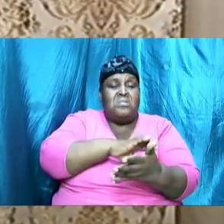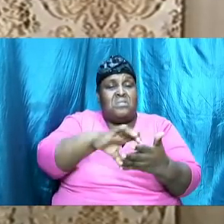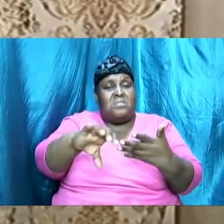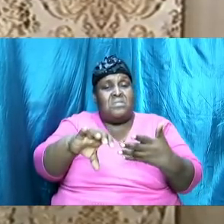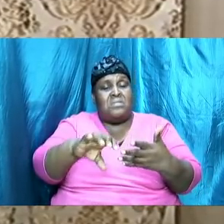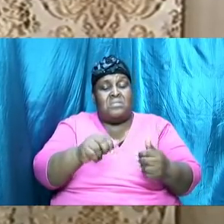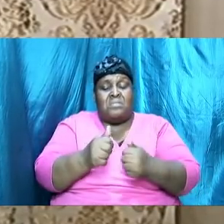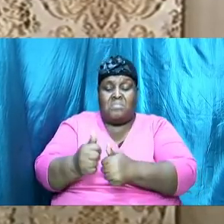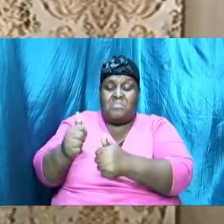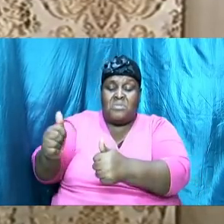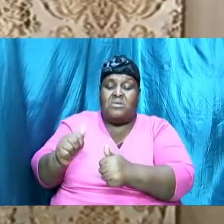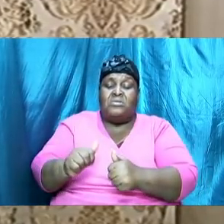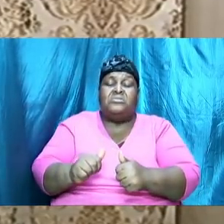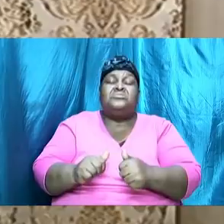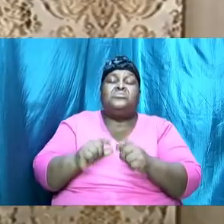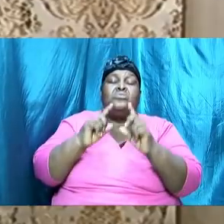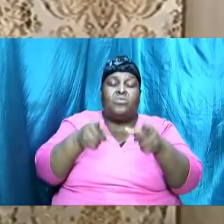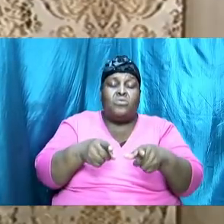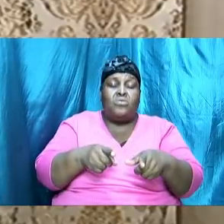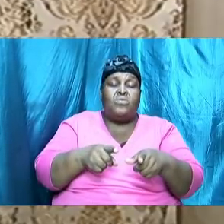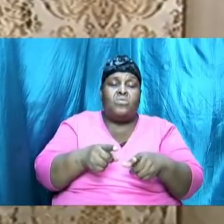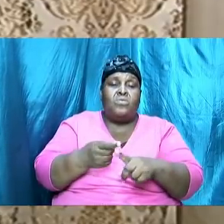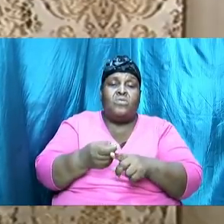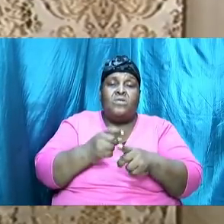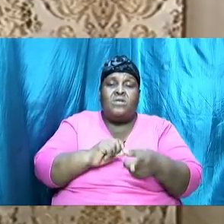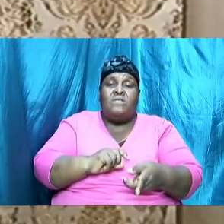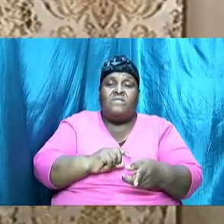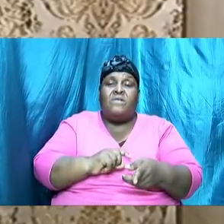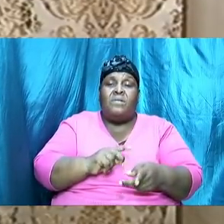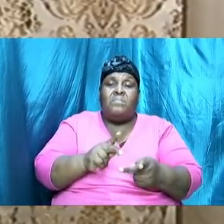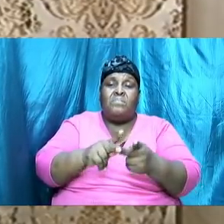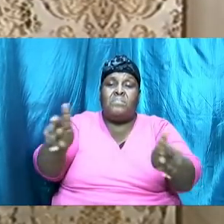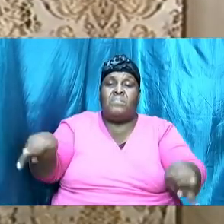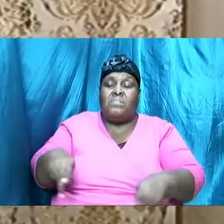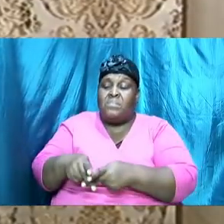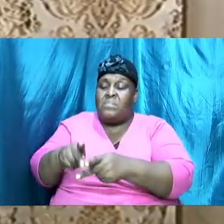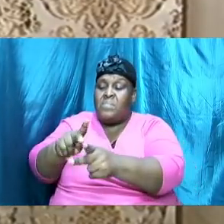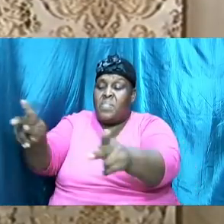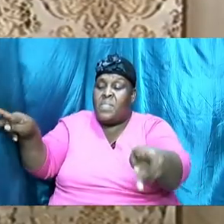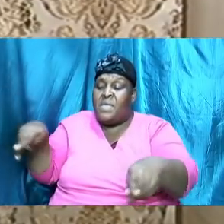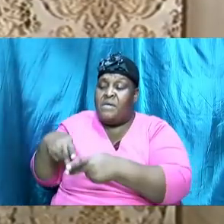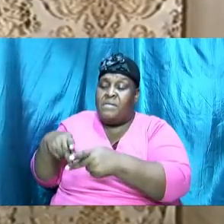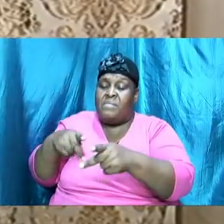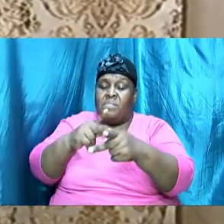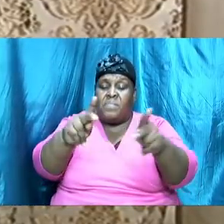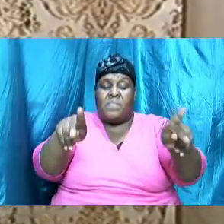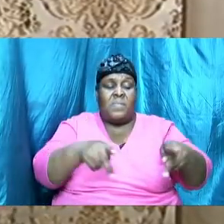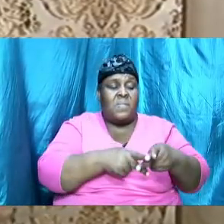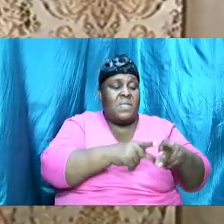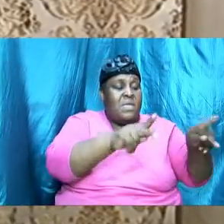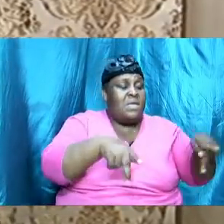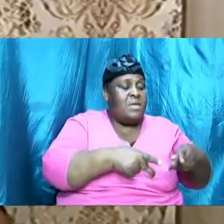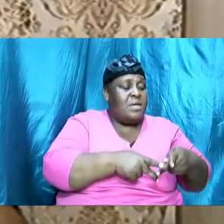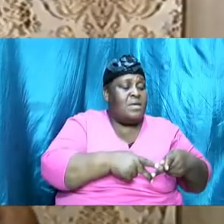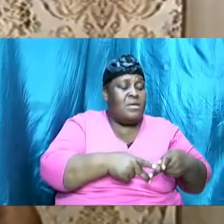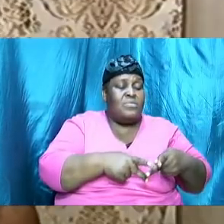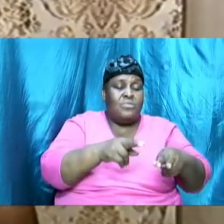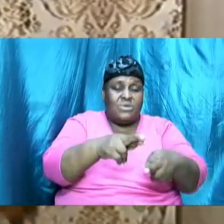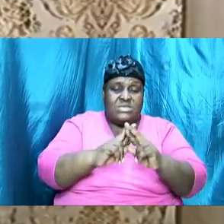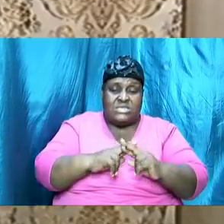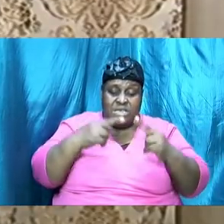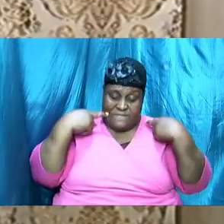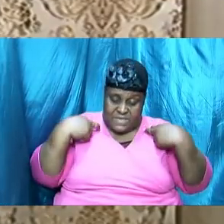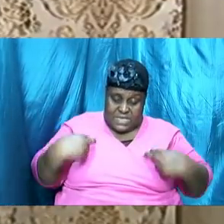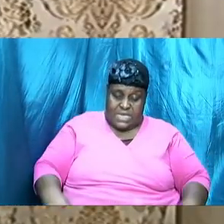place to place and men that were sick got their healing folks that fell down as dead were